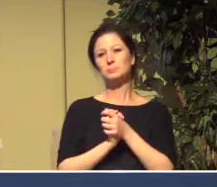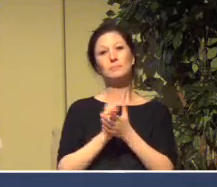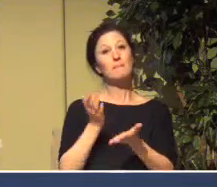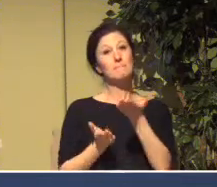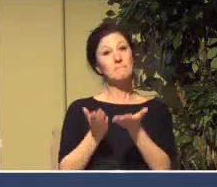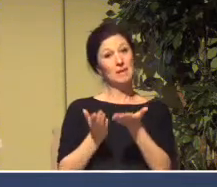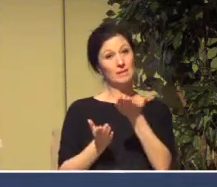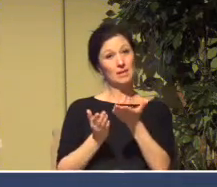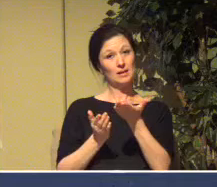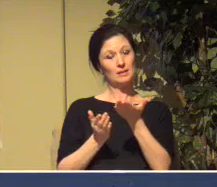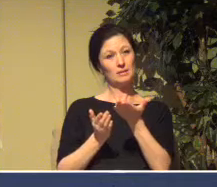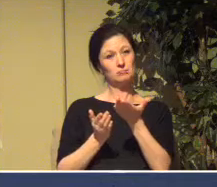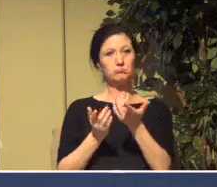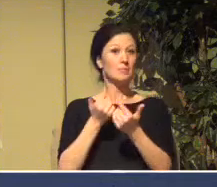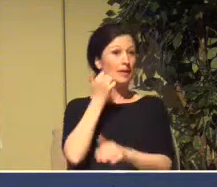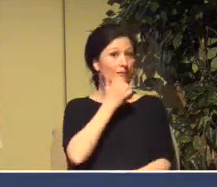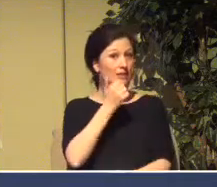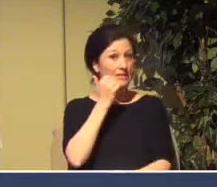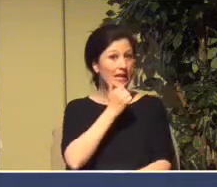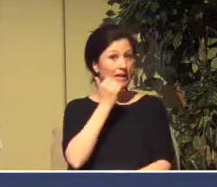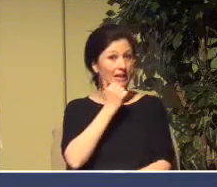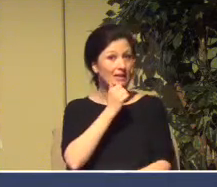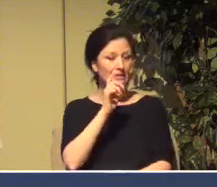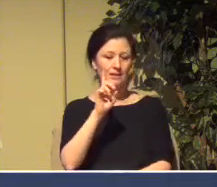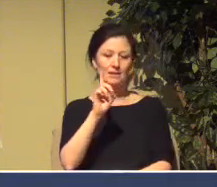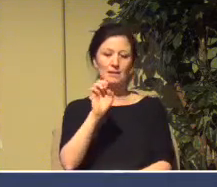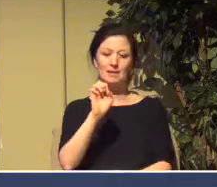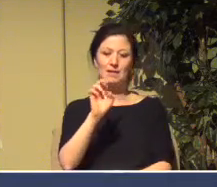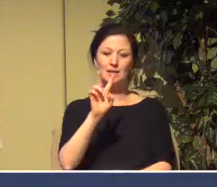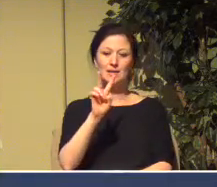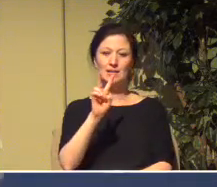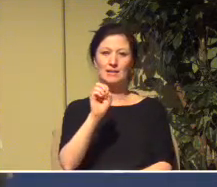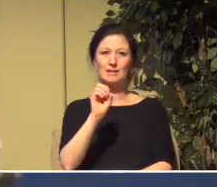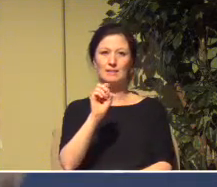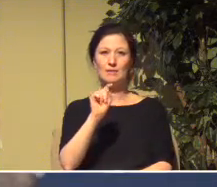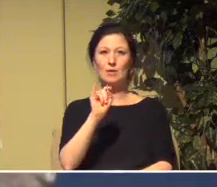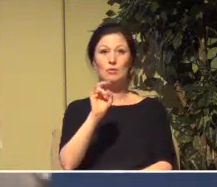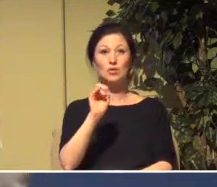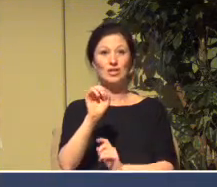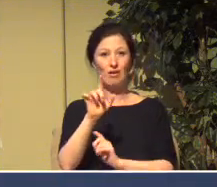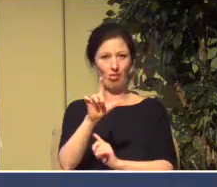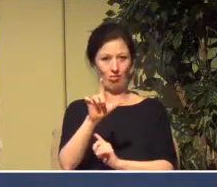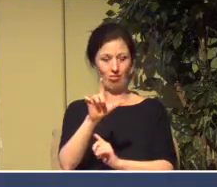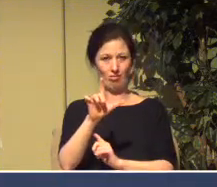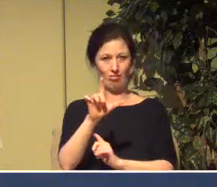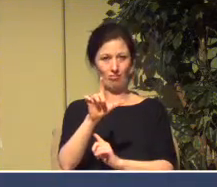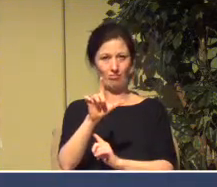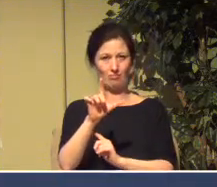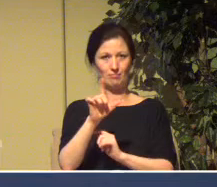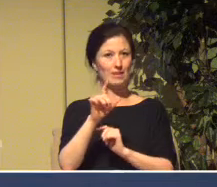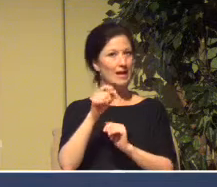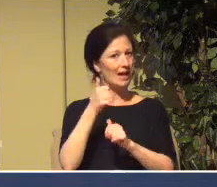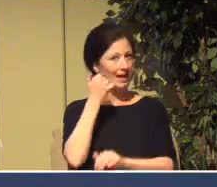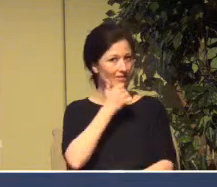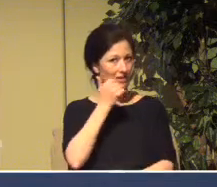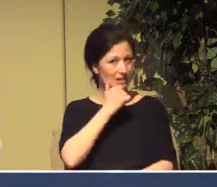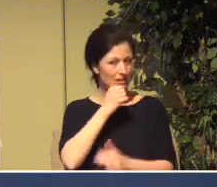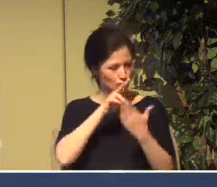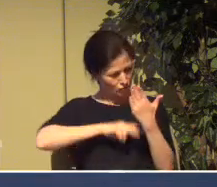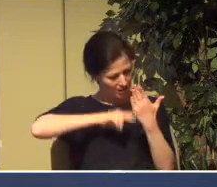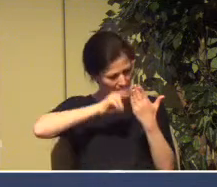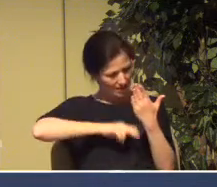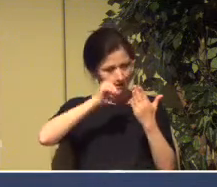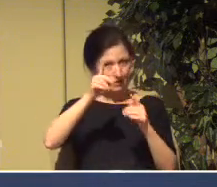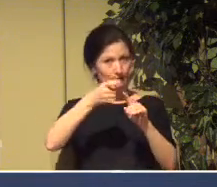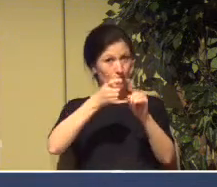devotional based on the book of Acts and read one chapter per day. There are